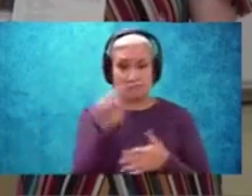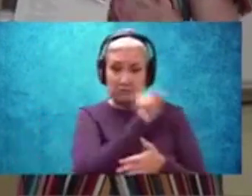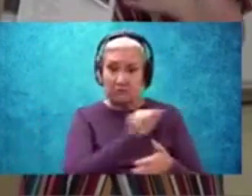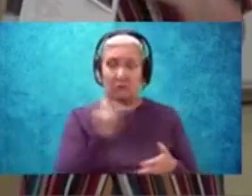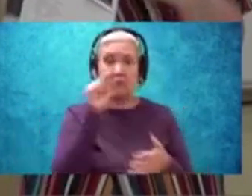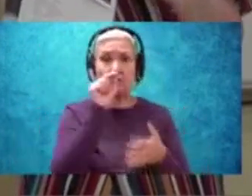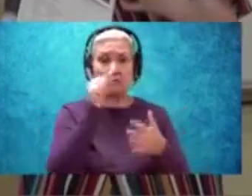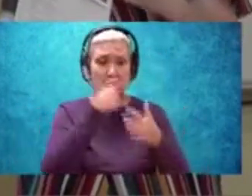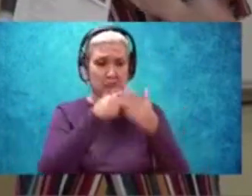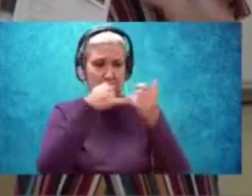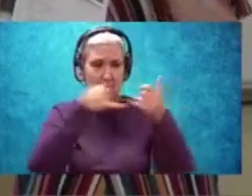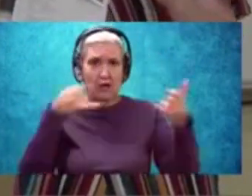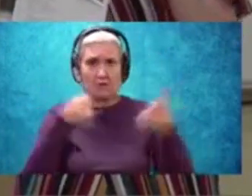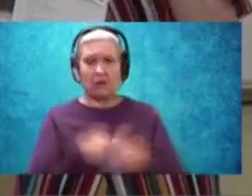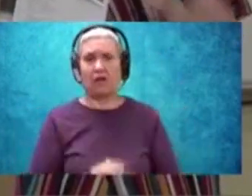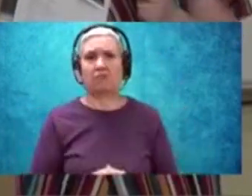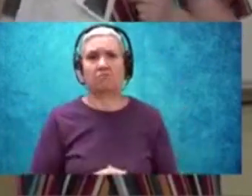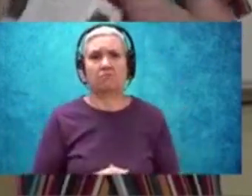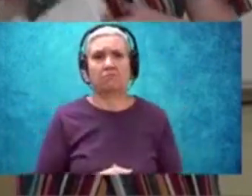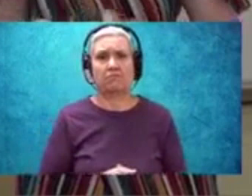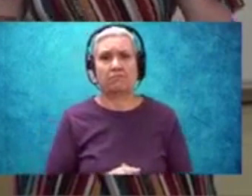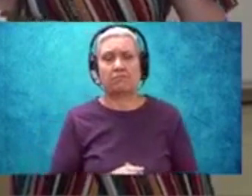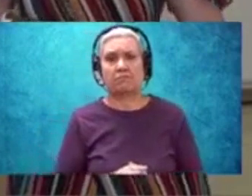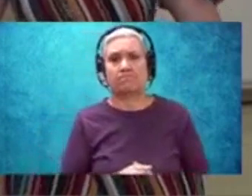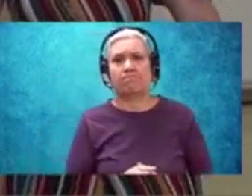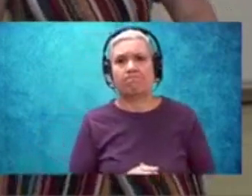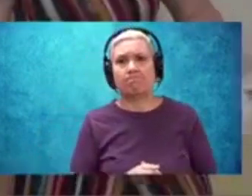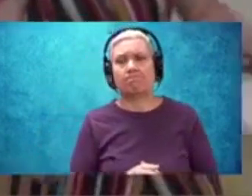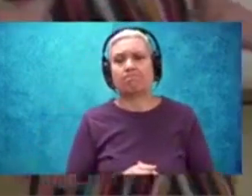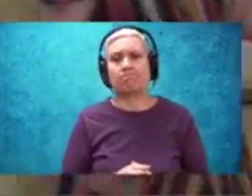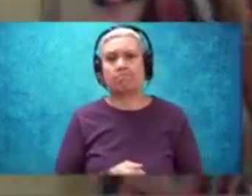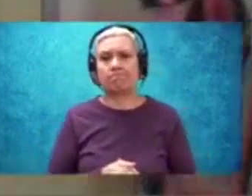underline them. You know, those details that really stick out to you.